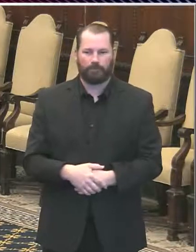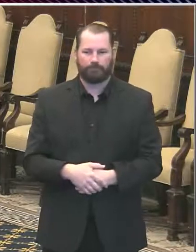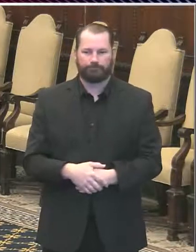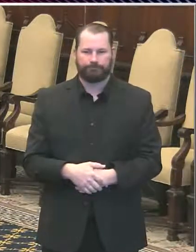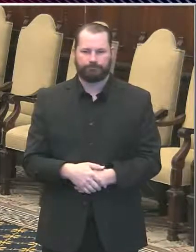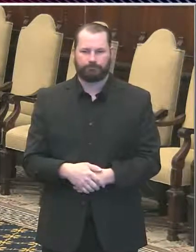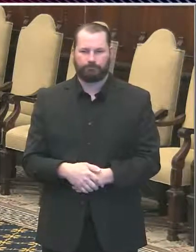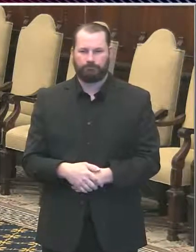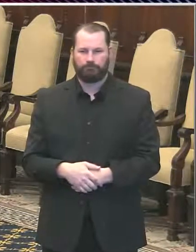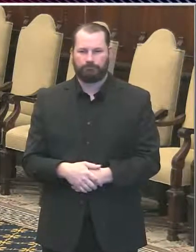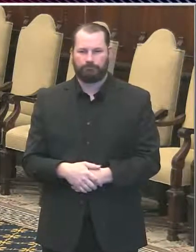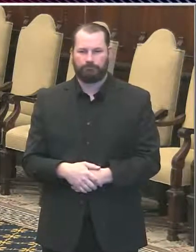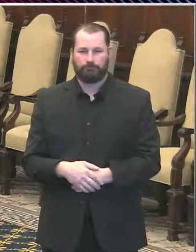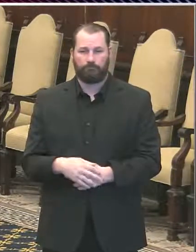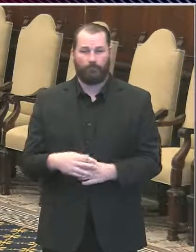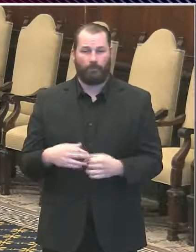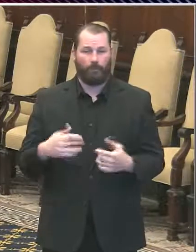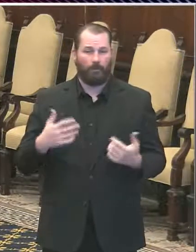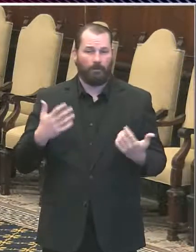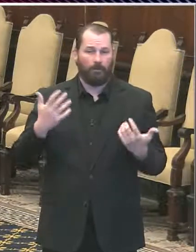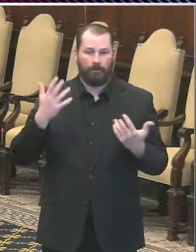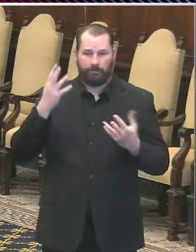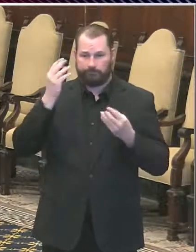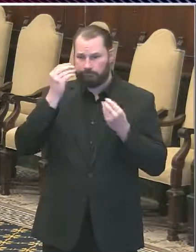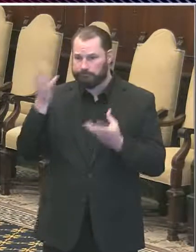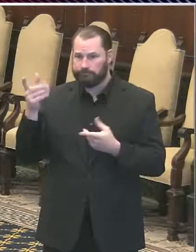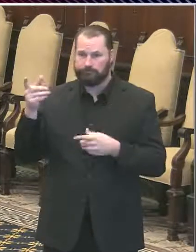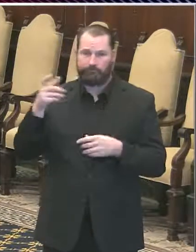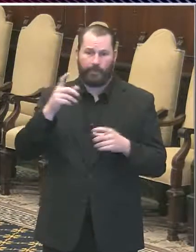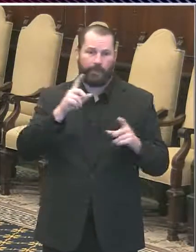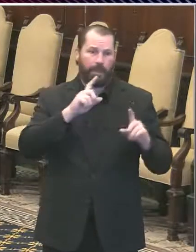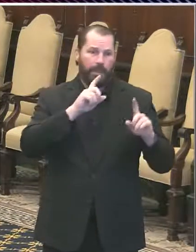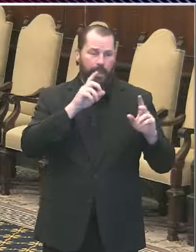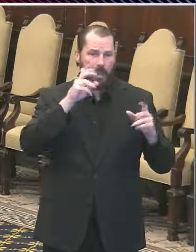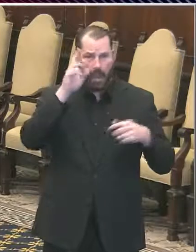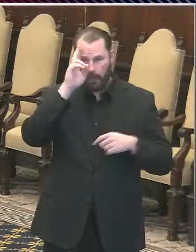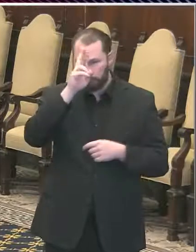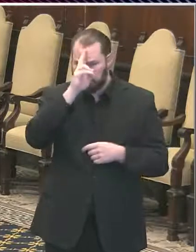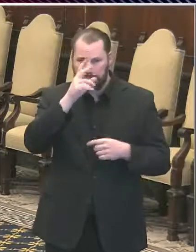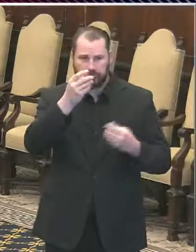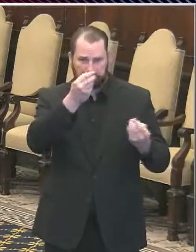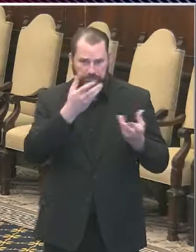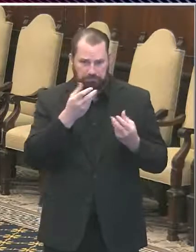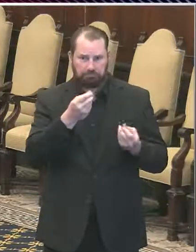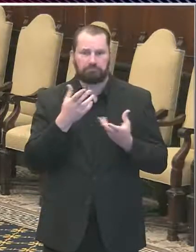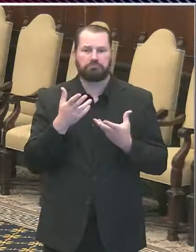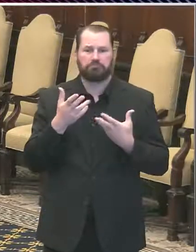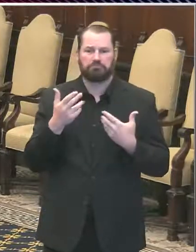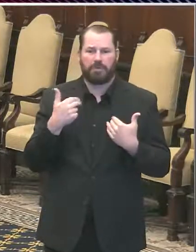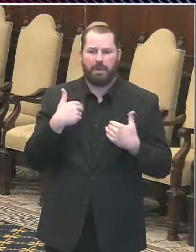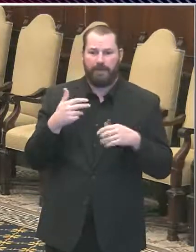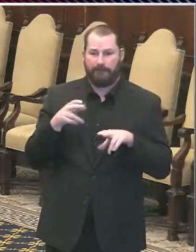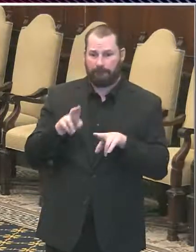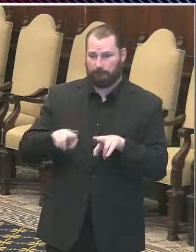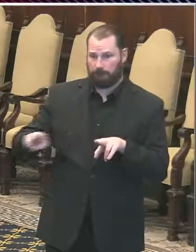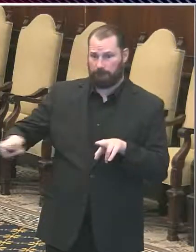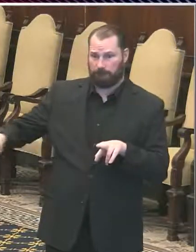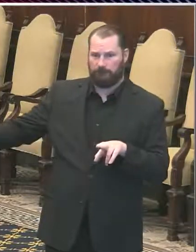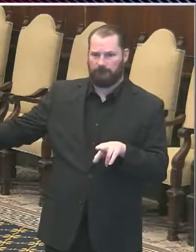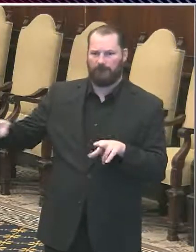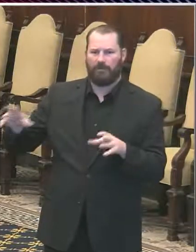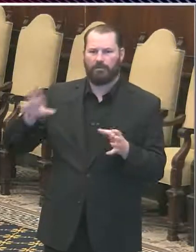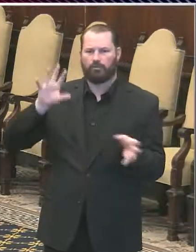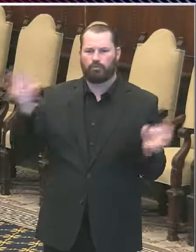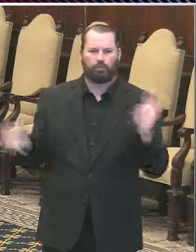The data from hospitals, the reporting that has changed a little bit. Rather than reporting the patients who were in the hospital this morning, I have now data from